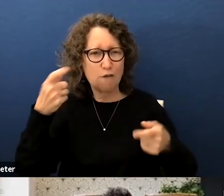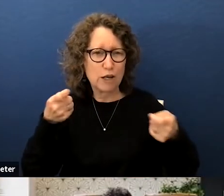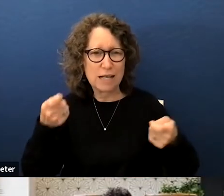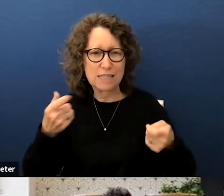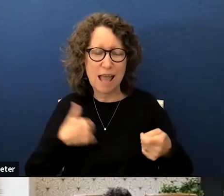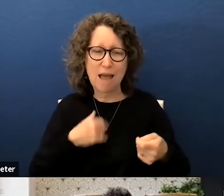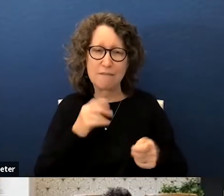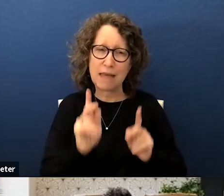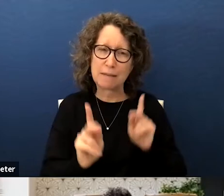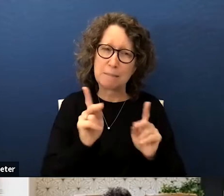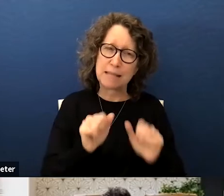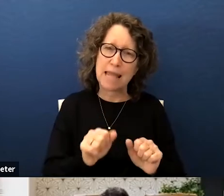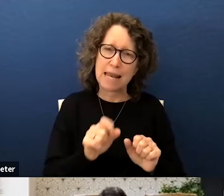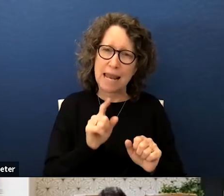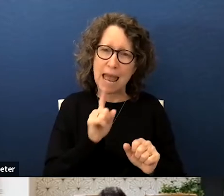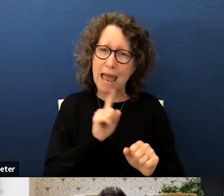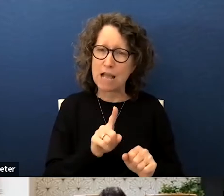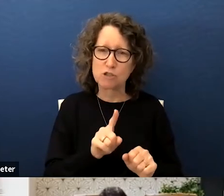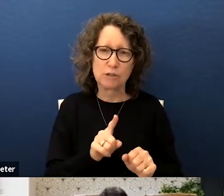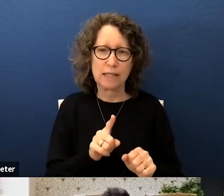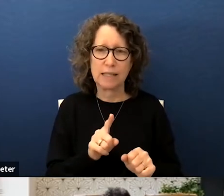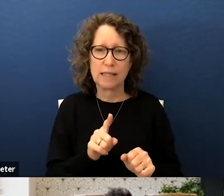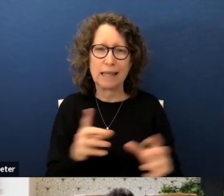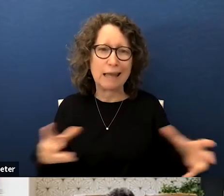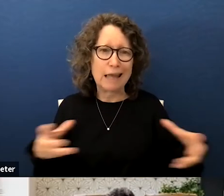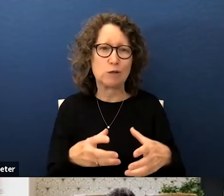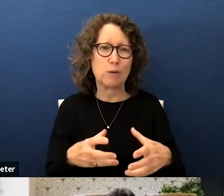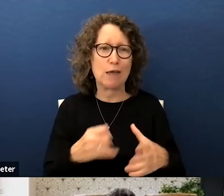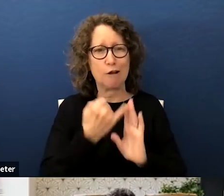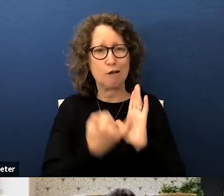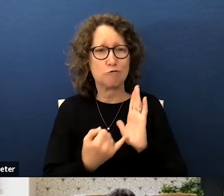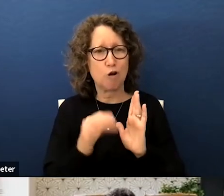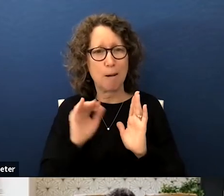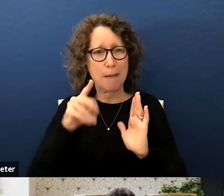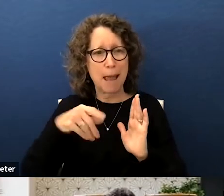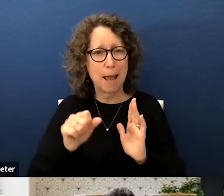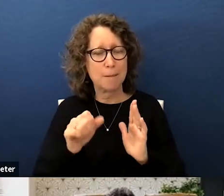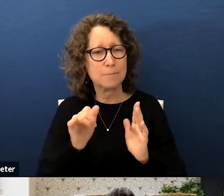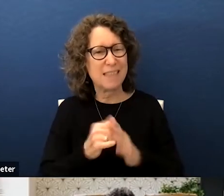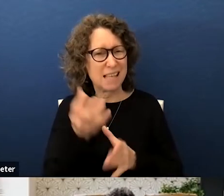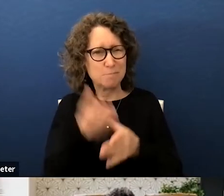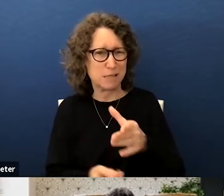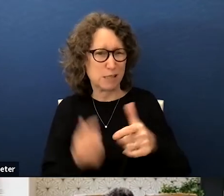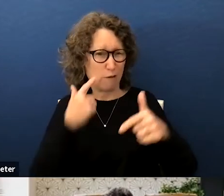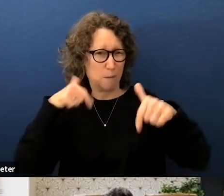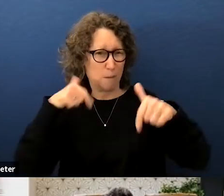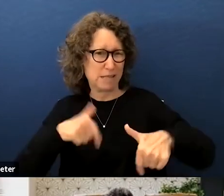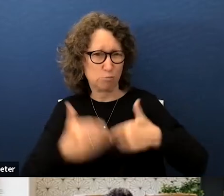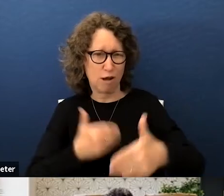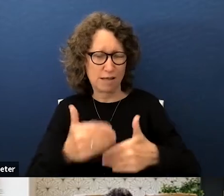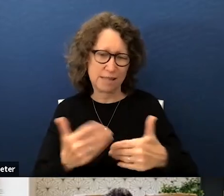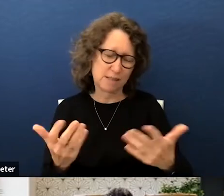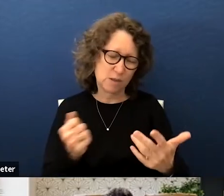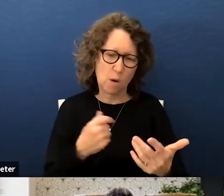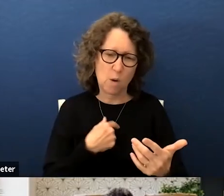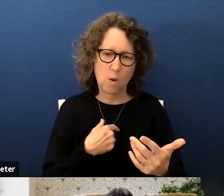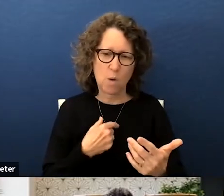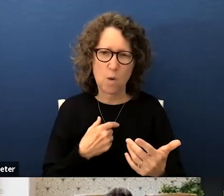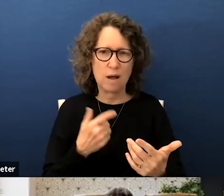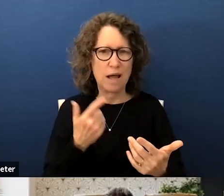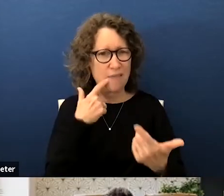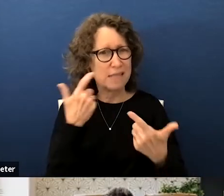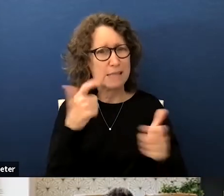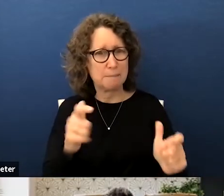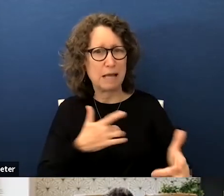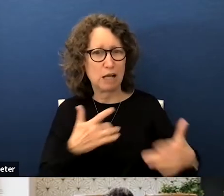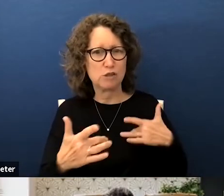citizens can actually people can actually get together and draw the maps is really missing from this process so i flagged that as a big a